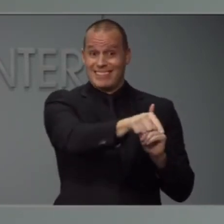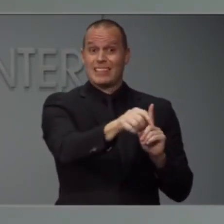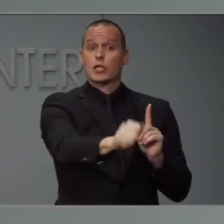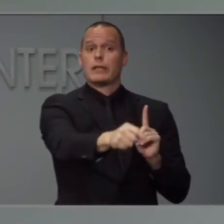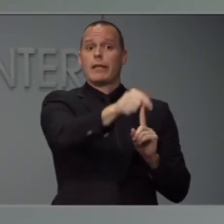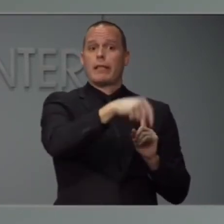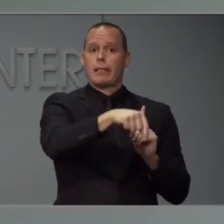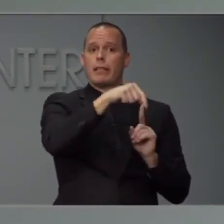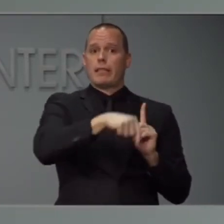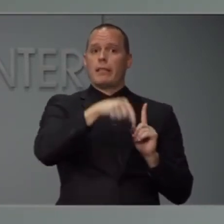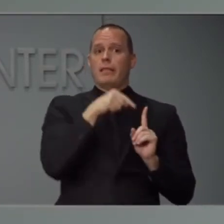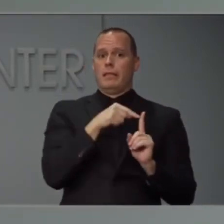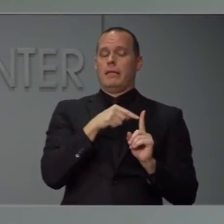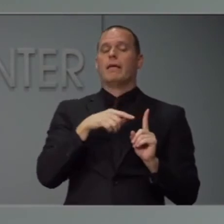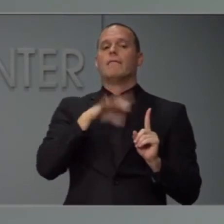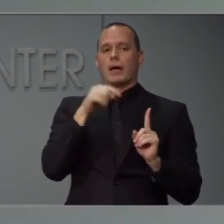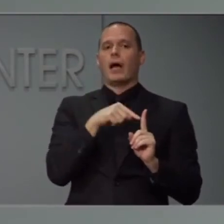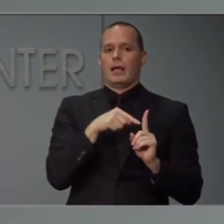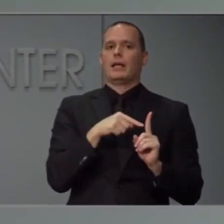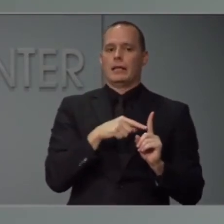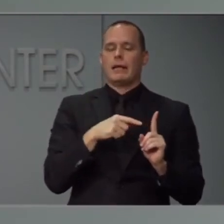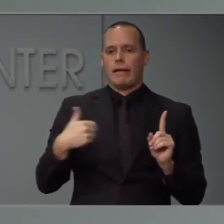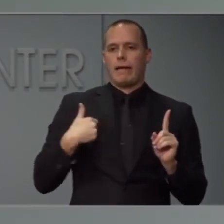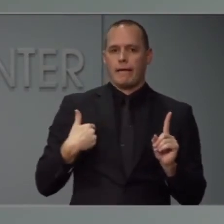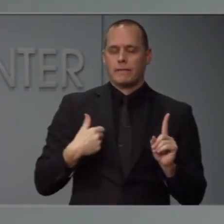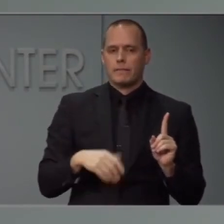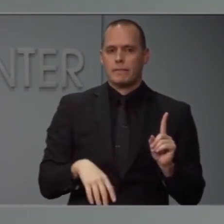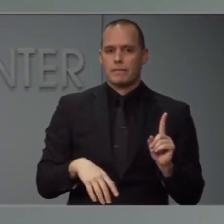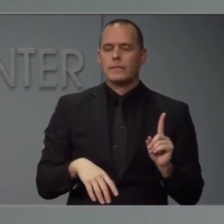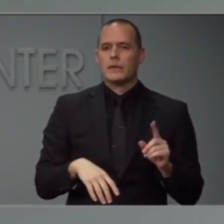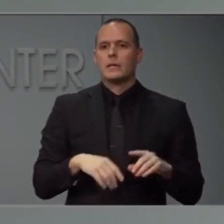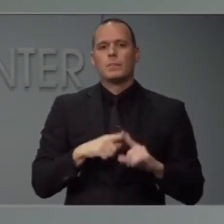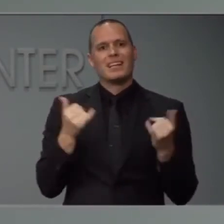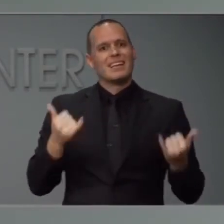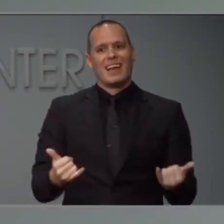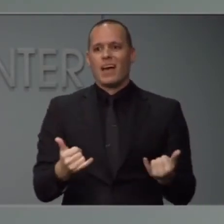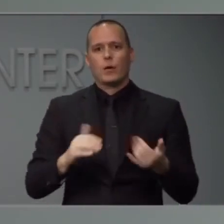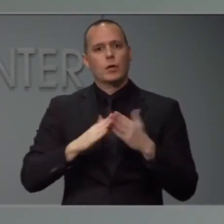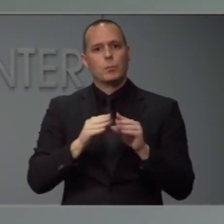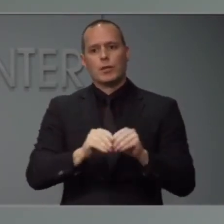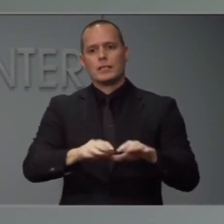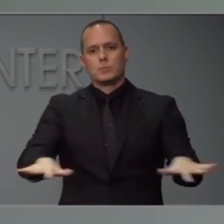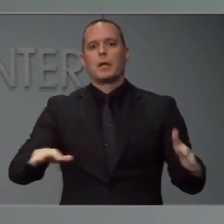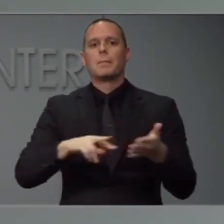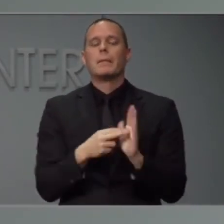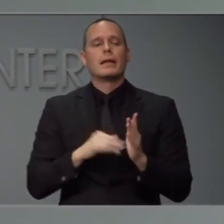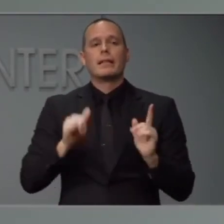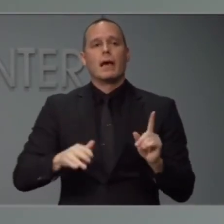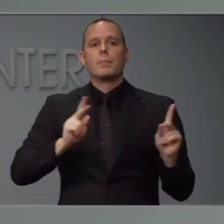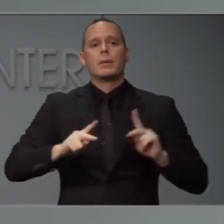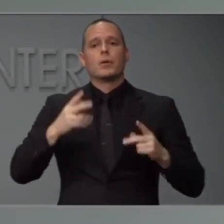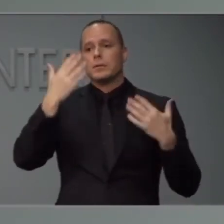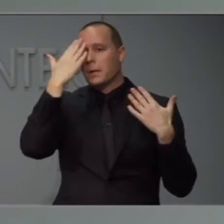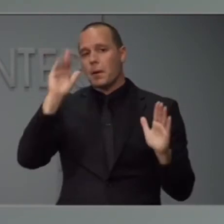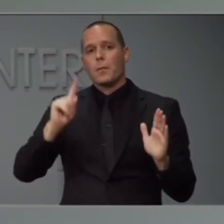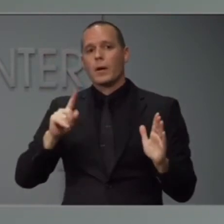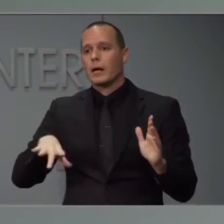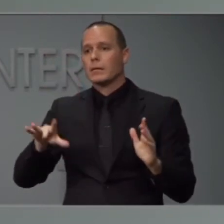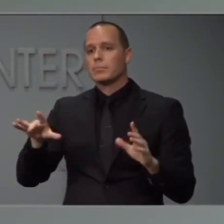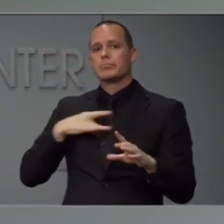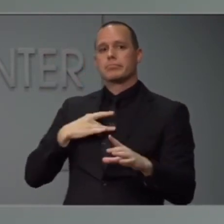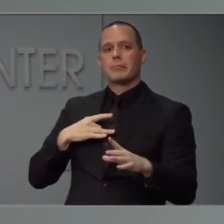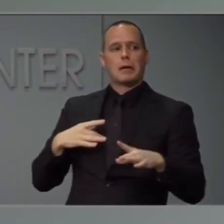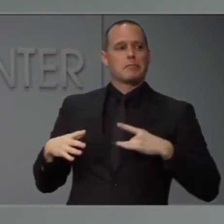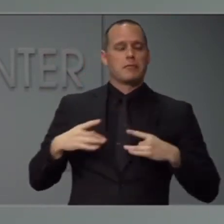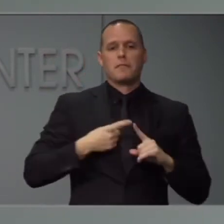was positive. What we're seeing now is that there is community spread of this virus, meaning that folks don't know where they picked it up from.